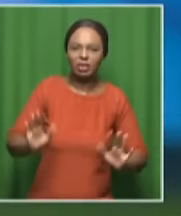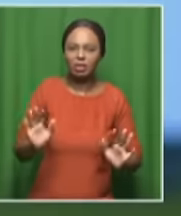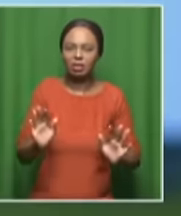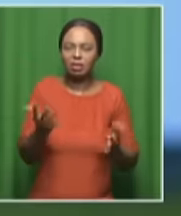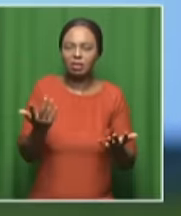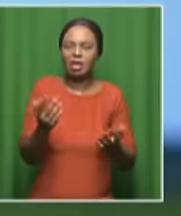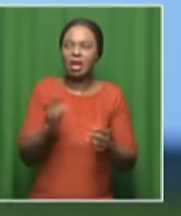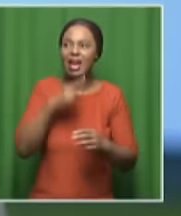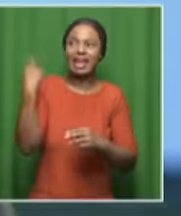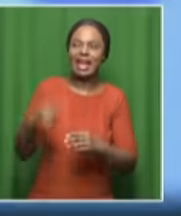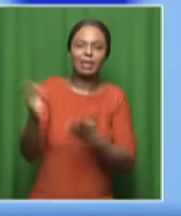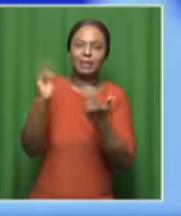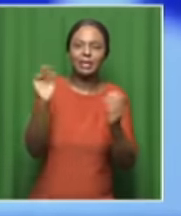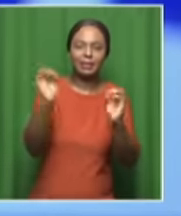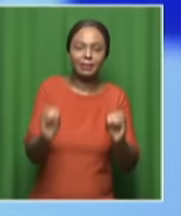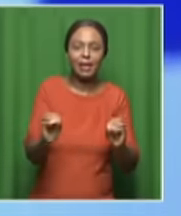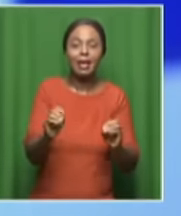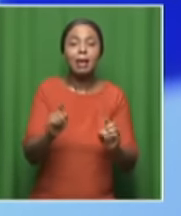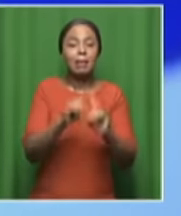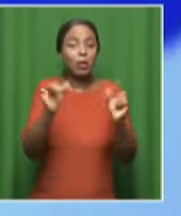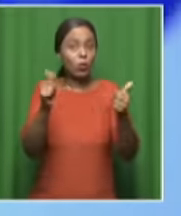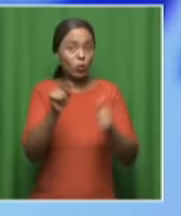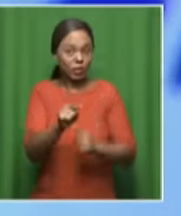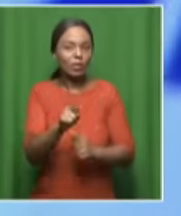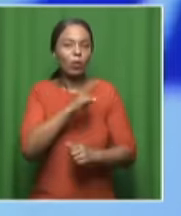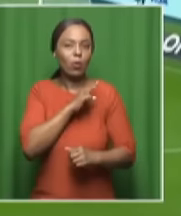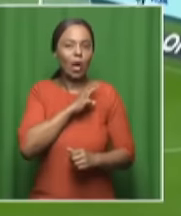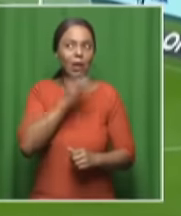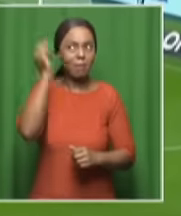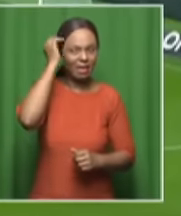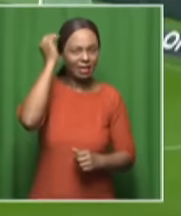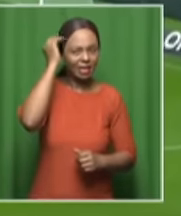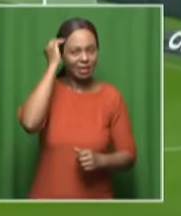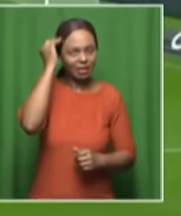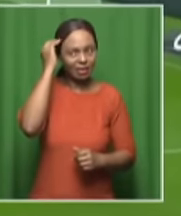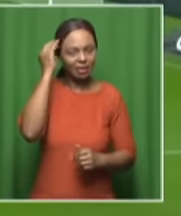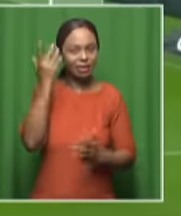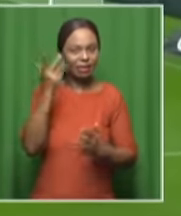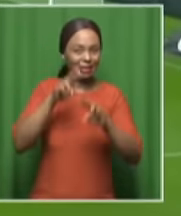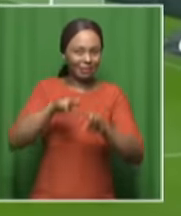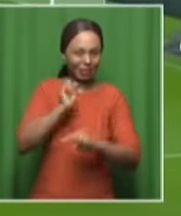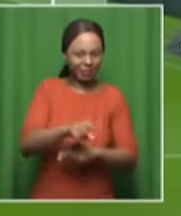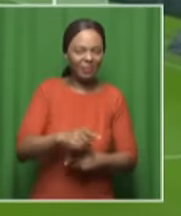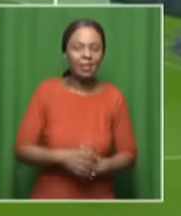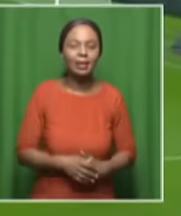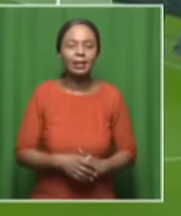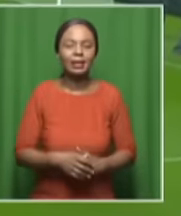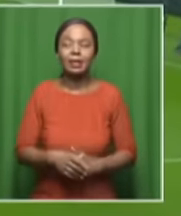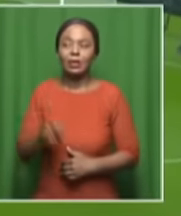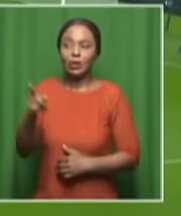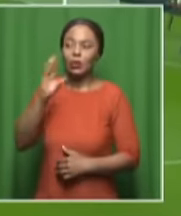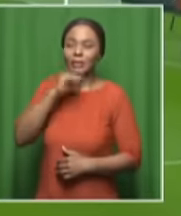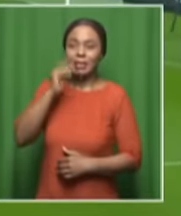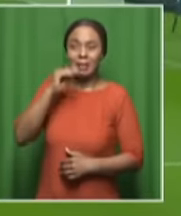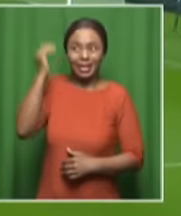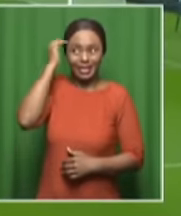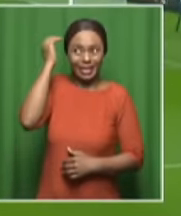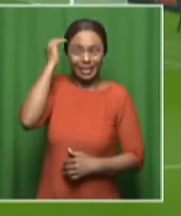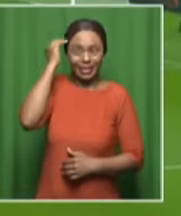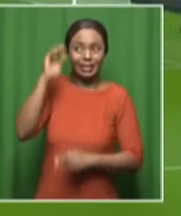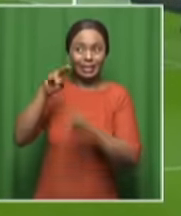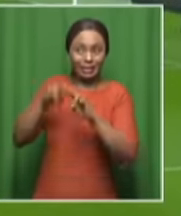Absolutely. And that is great because in this game, the mentality is everything. And as we speak about mentality being everything,